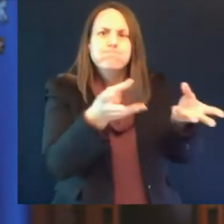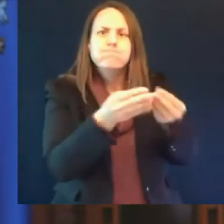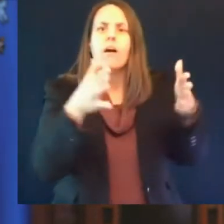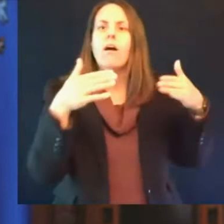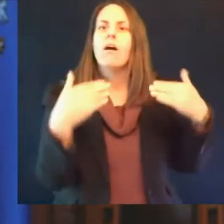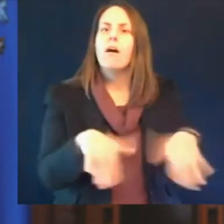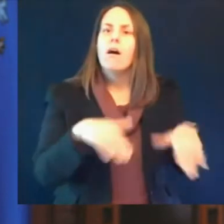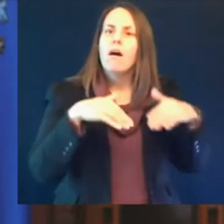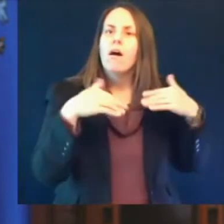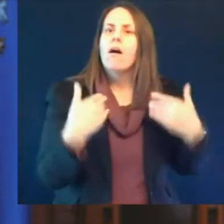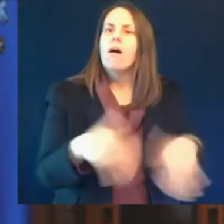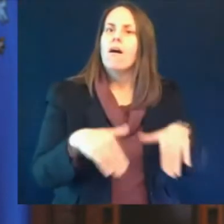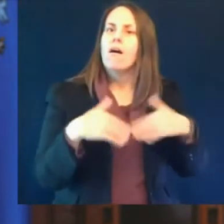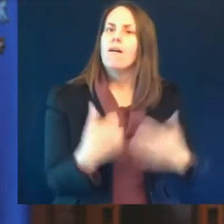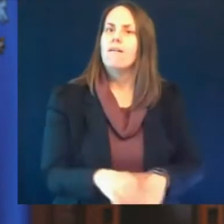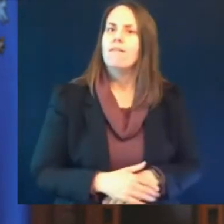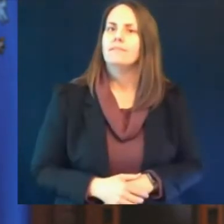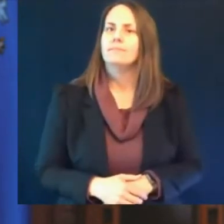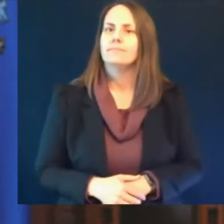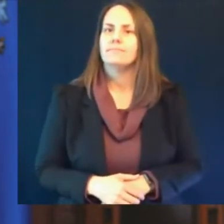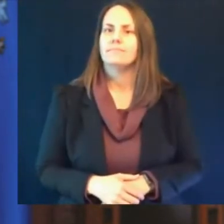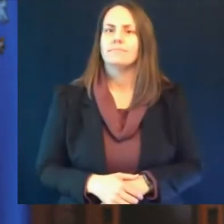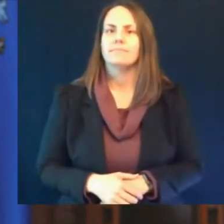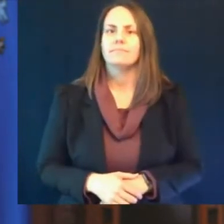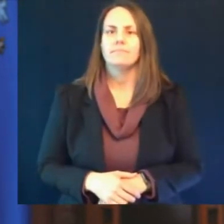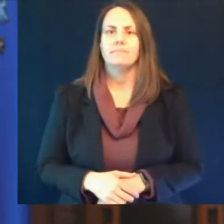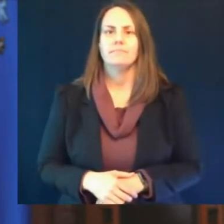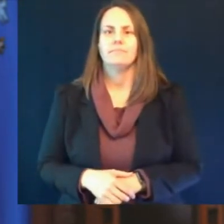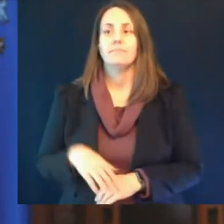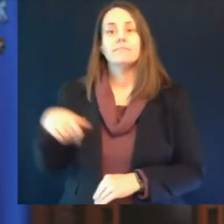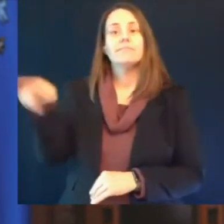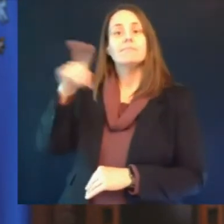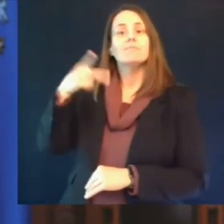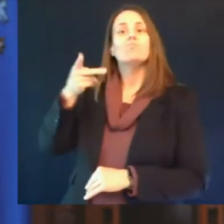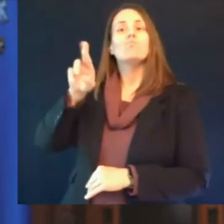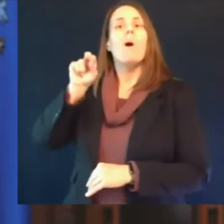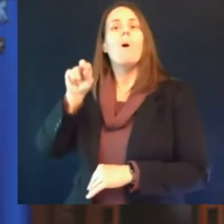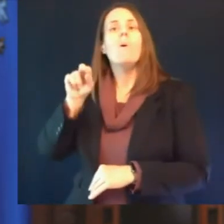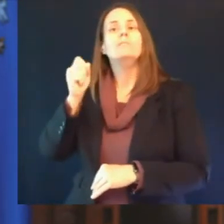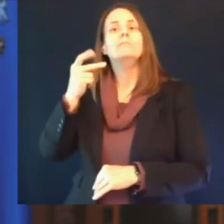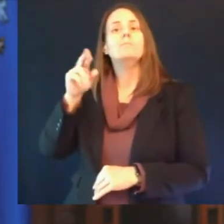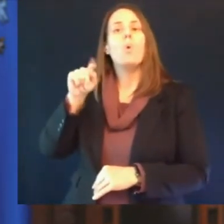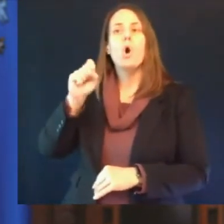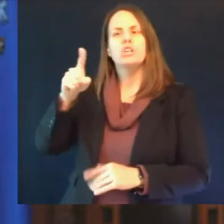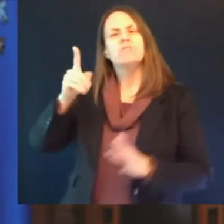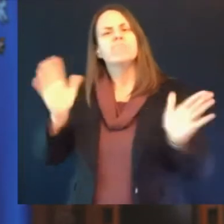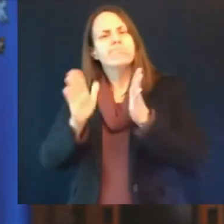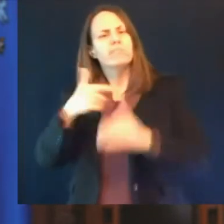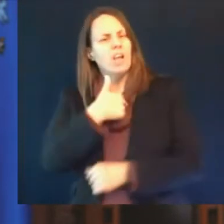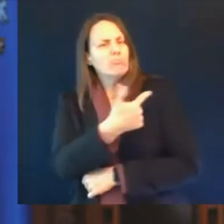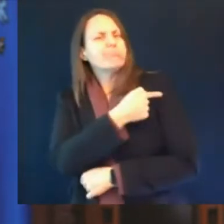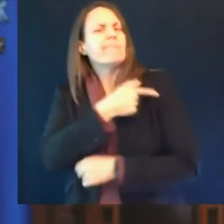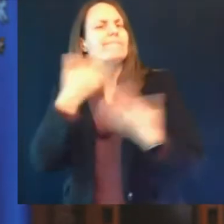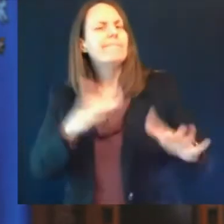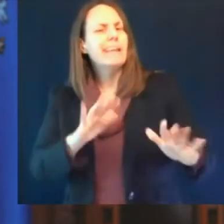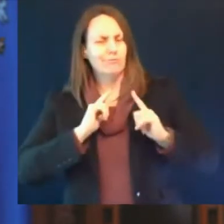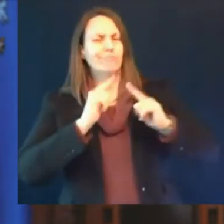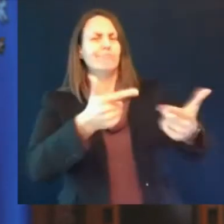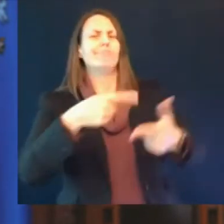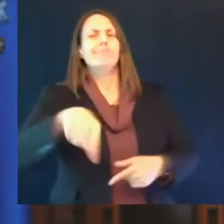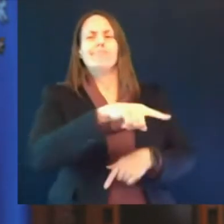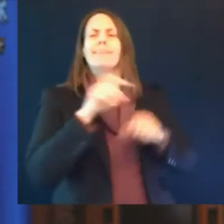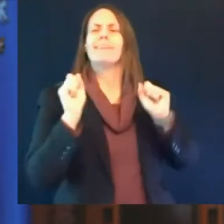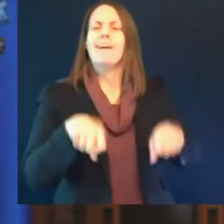the professional sports teams who have helped us raise awareness promote vaccine education are offered their stadiums for